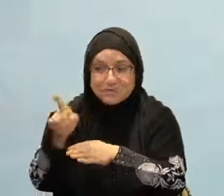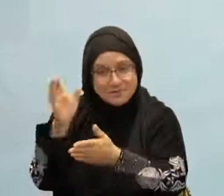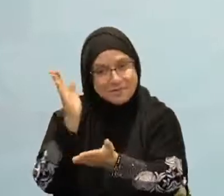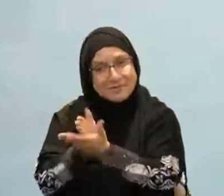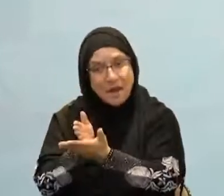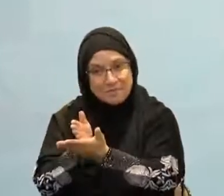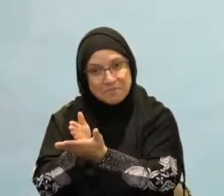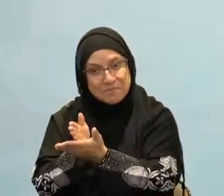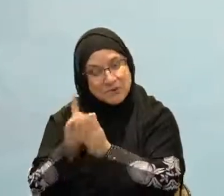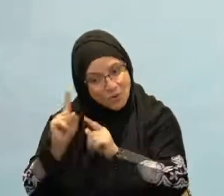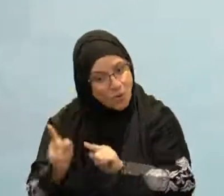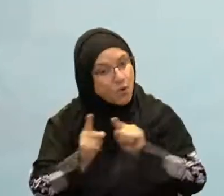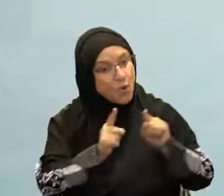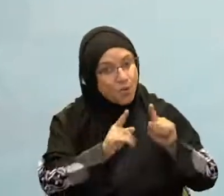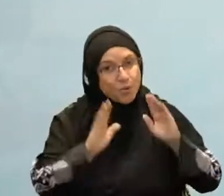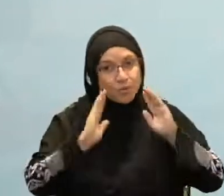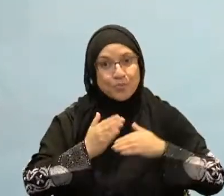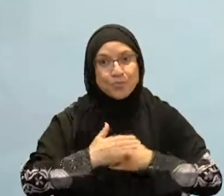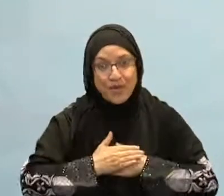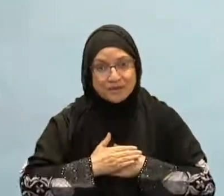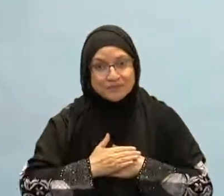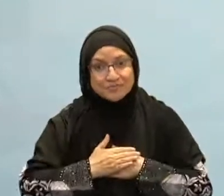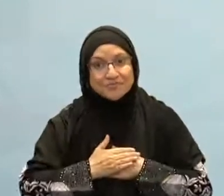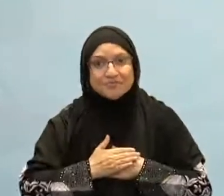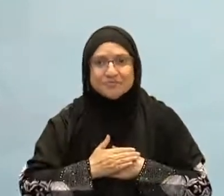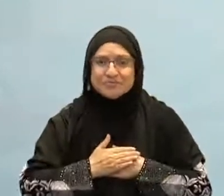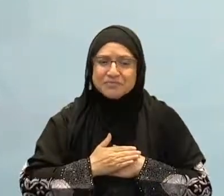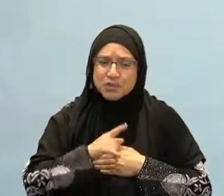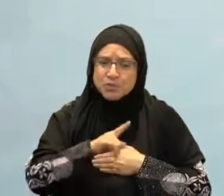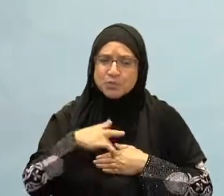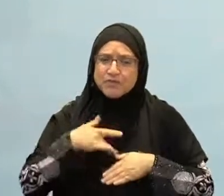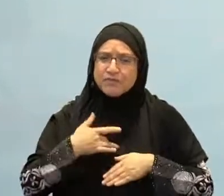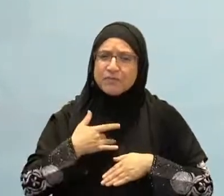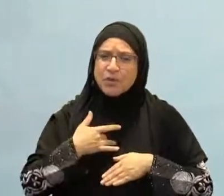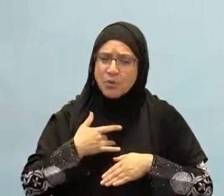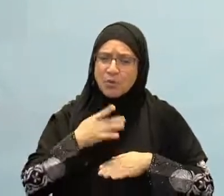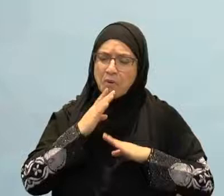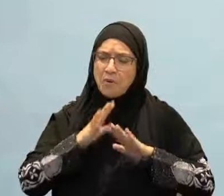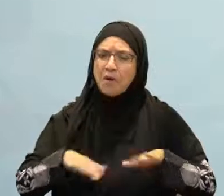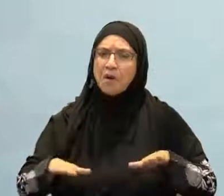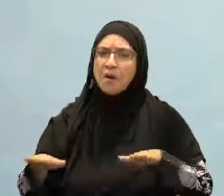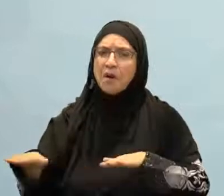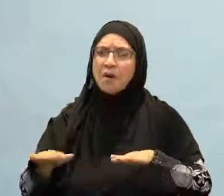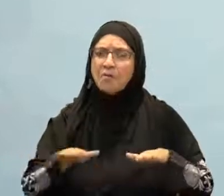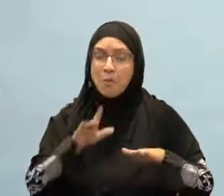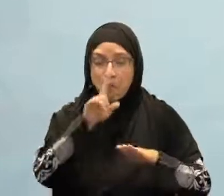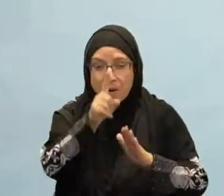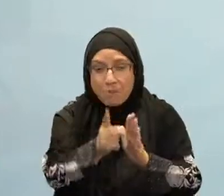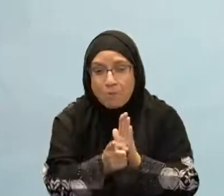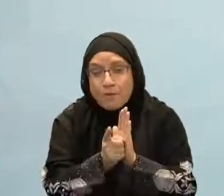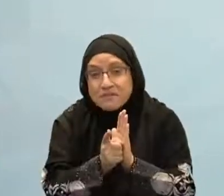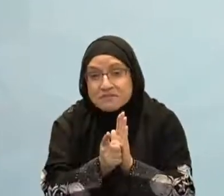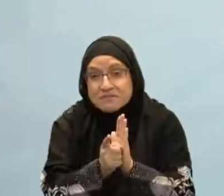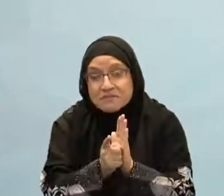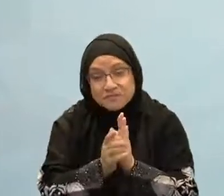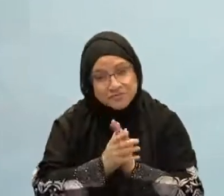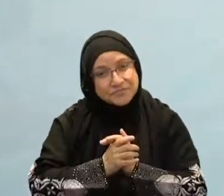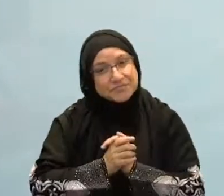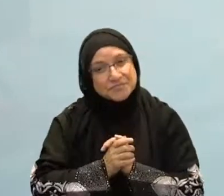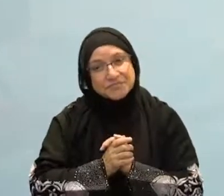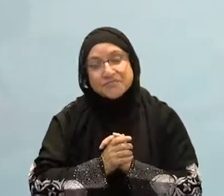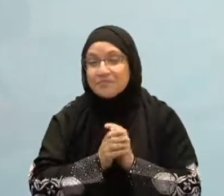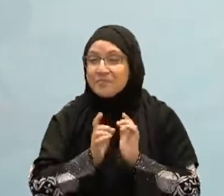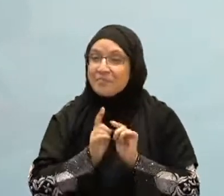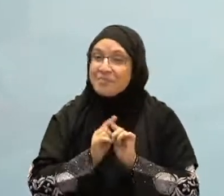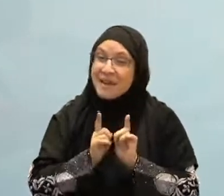this at the end, but that doesn't mean praying all night. That means those few moments. That 10, 15 minutes, that 20 minutes of recalibrating